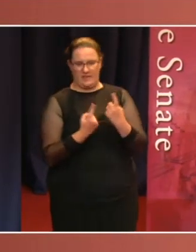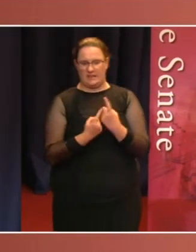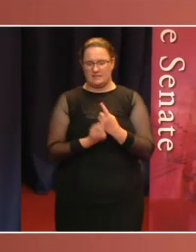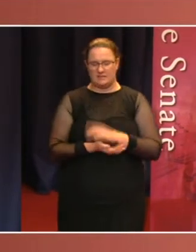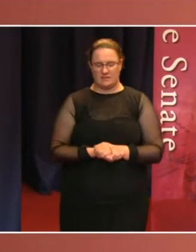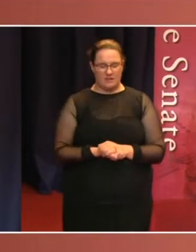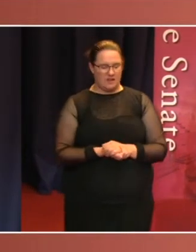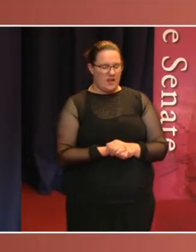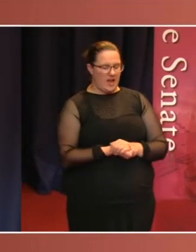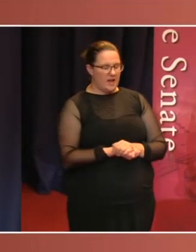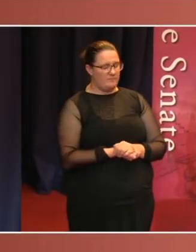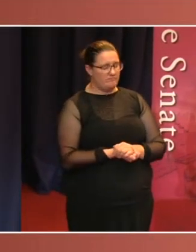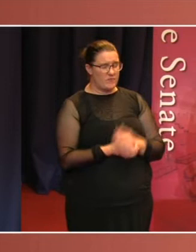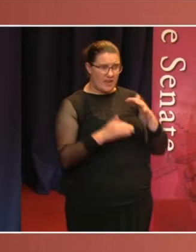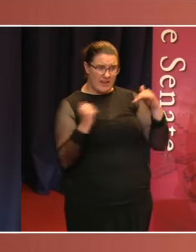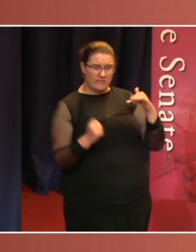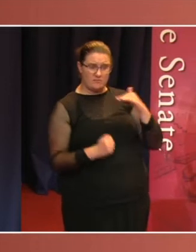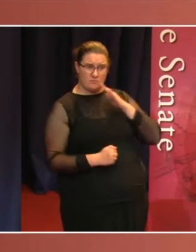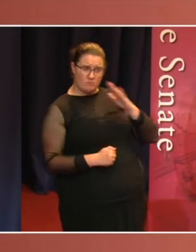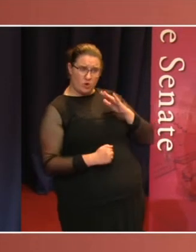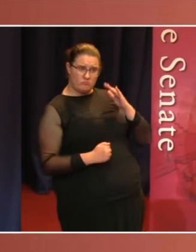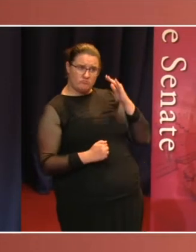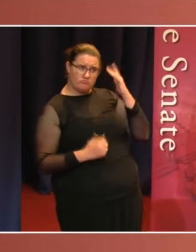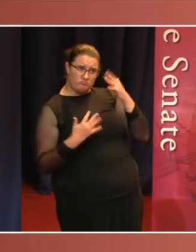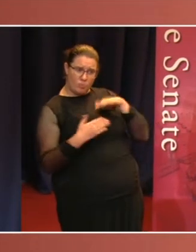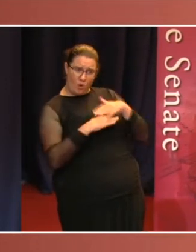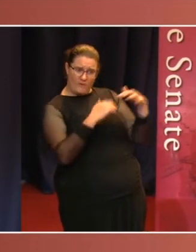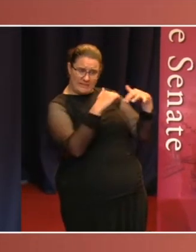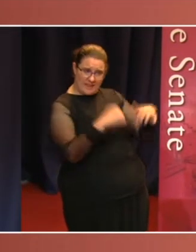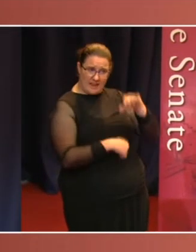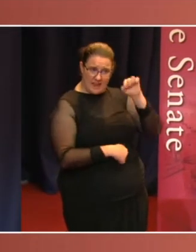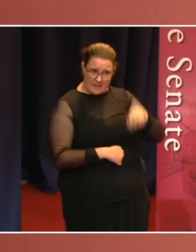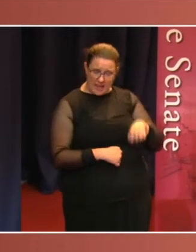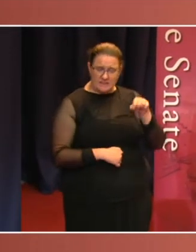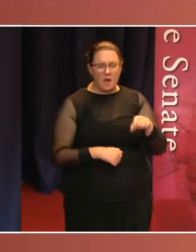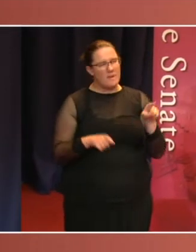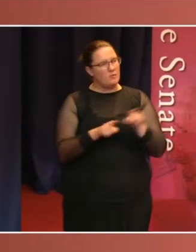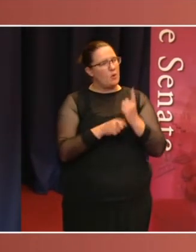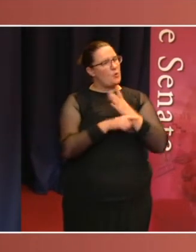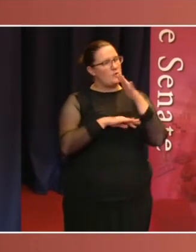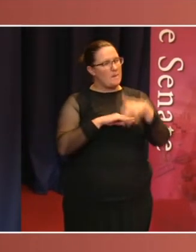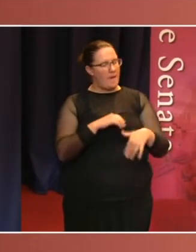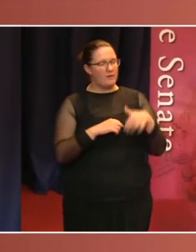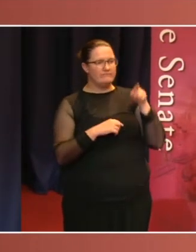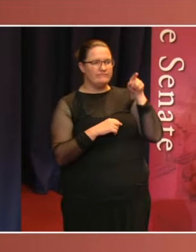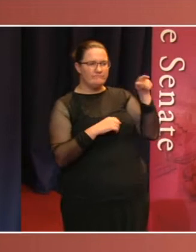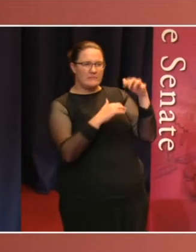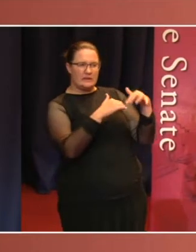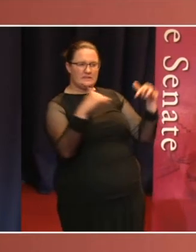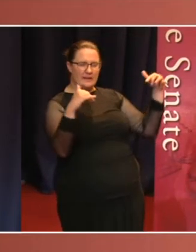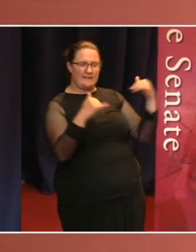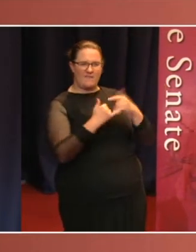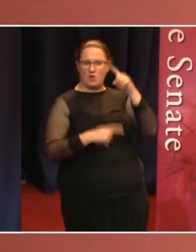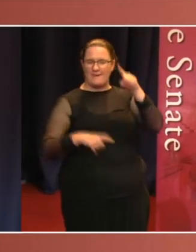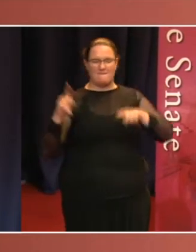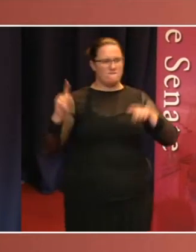in a contemporary sense, as Rachel mentioned, but also the diversity of the Senate, its